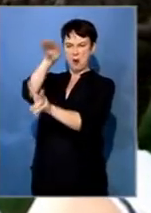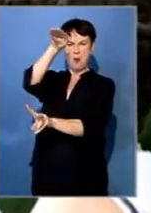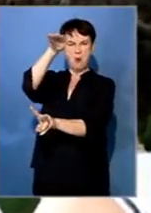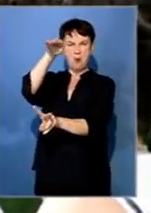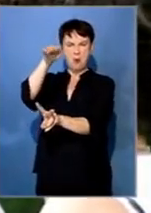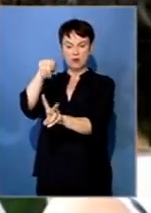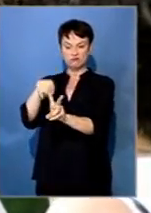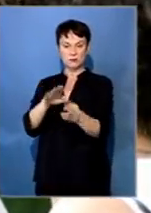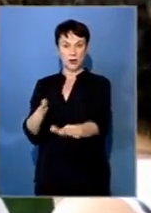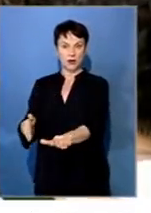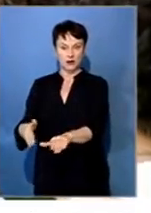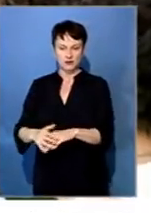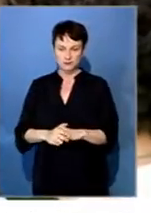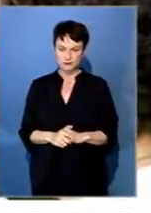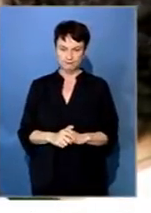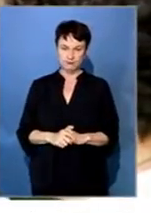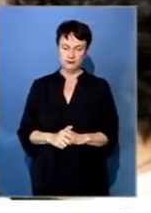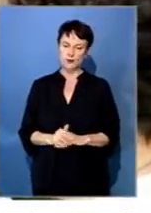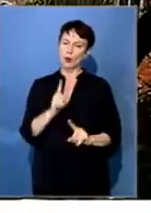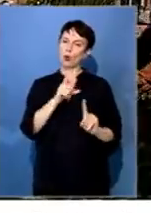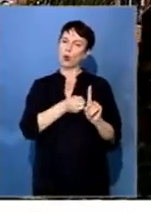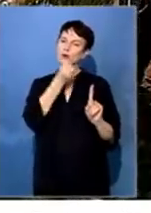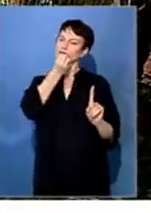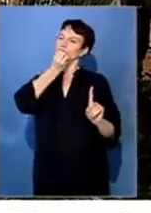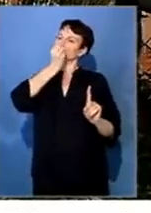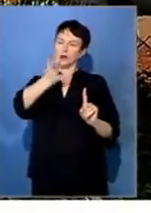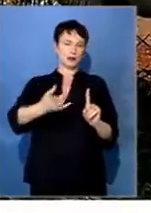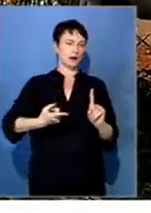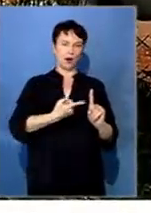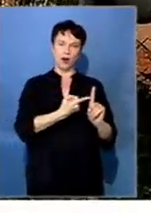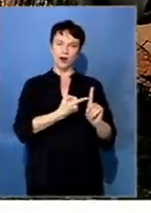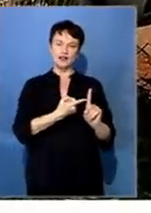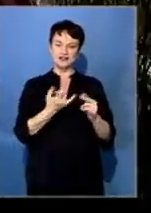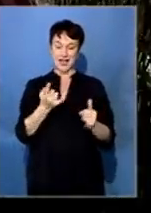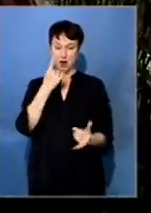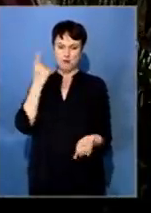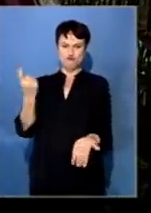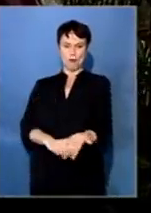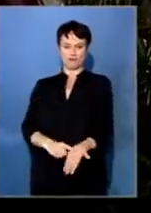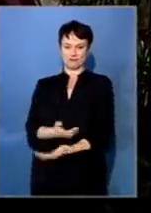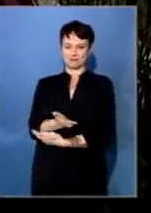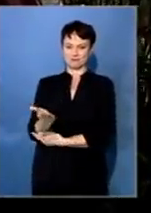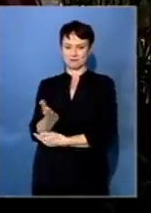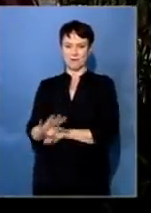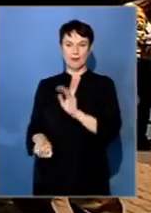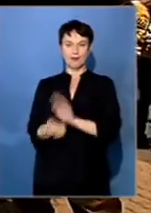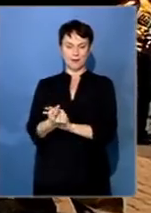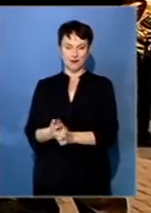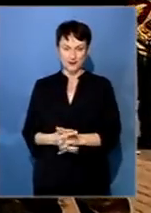He was somebody with amazing human qualities, evidence of the alleged hit-and-run incident.